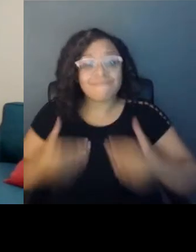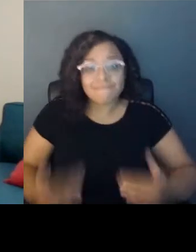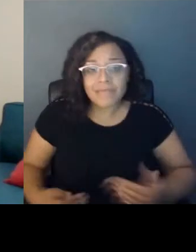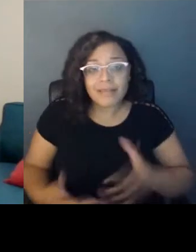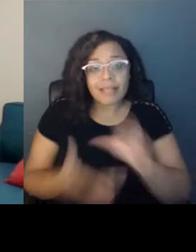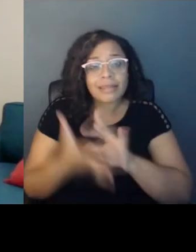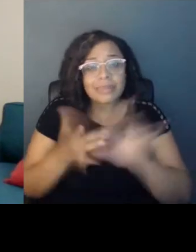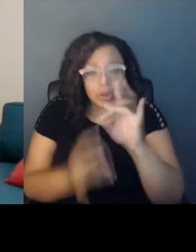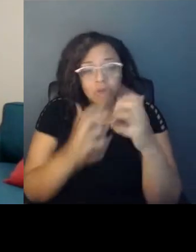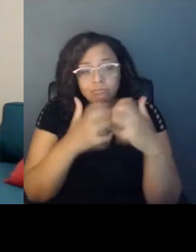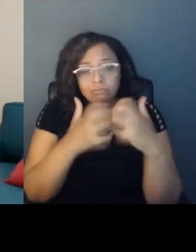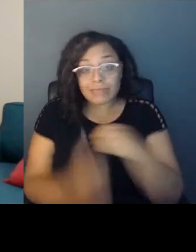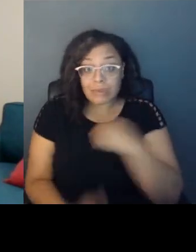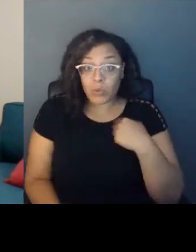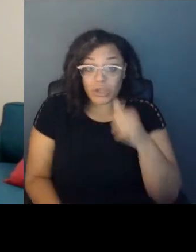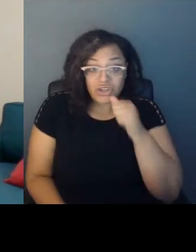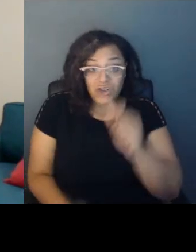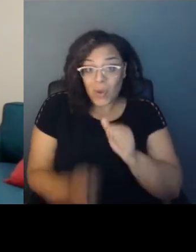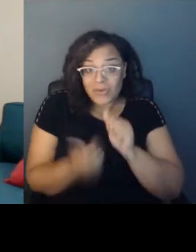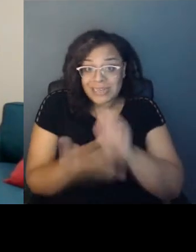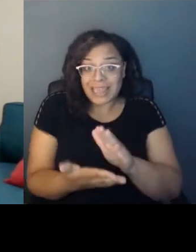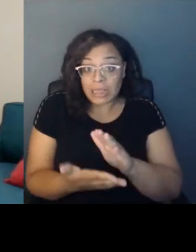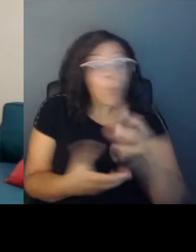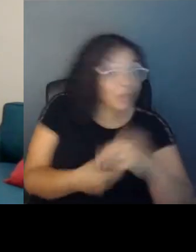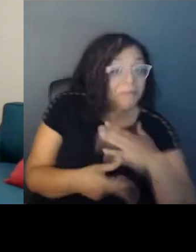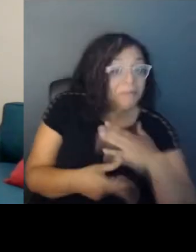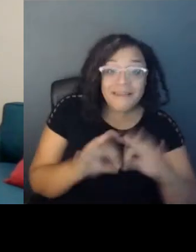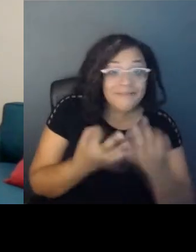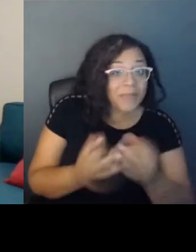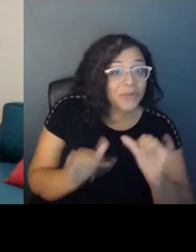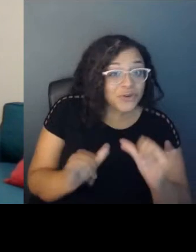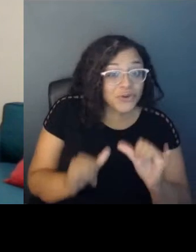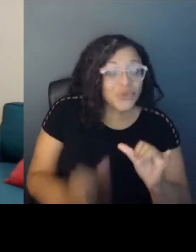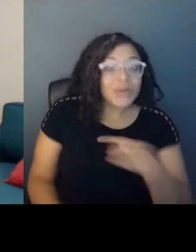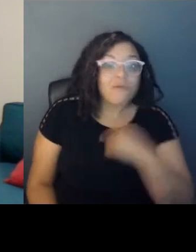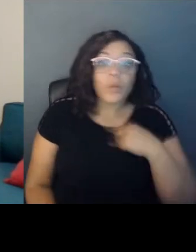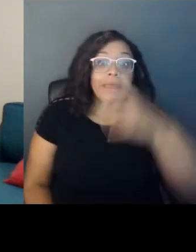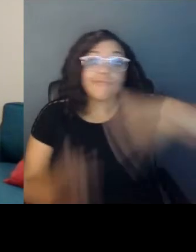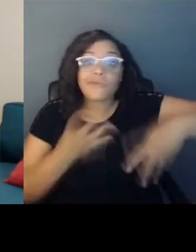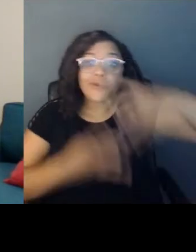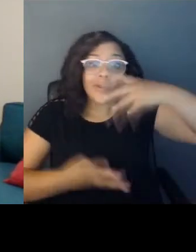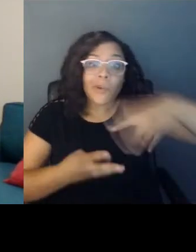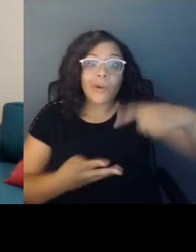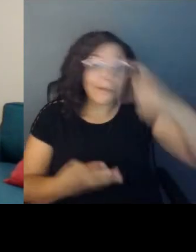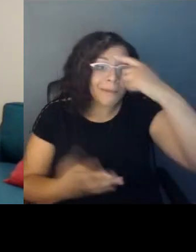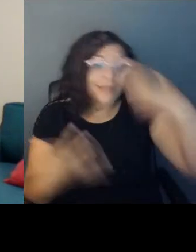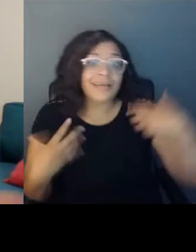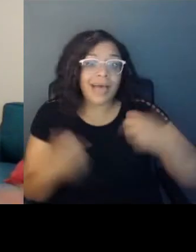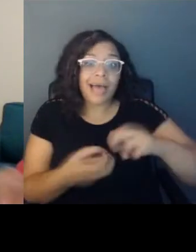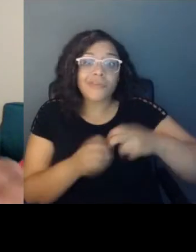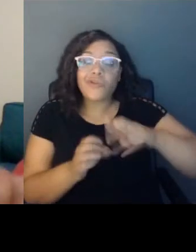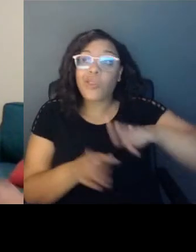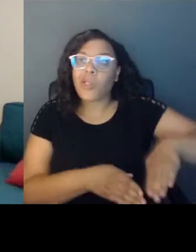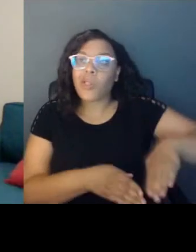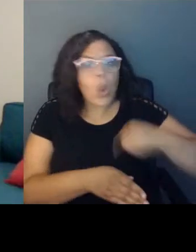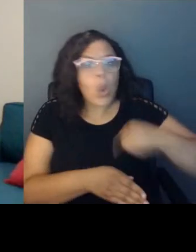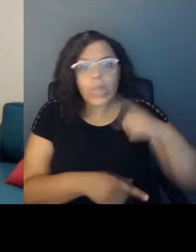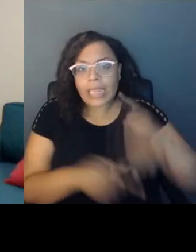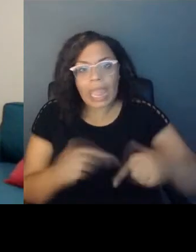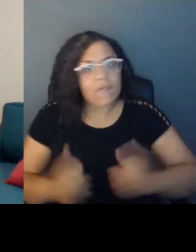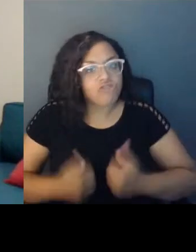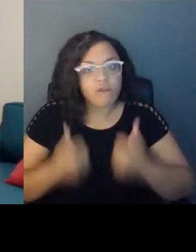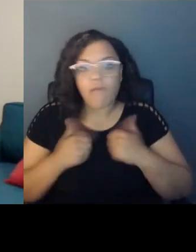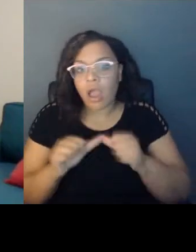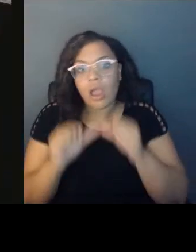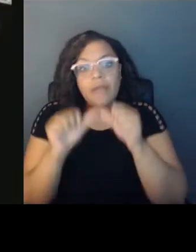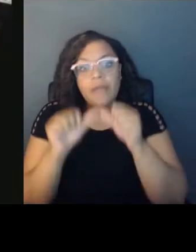own family, you're just not going to be able to survive. And I think that if I can comment on something that we